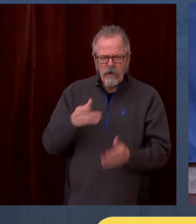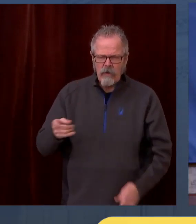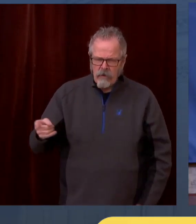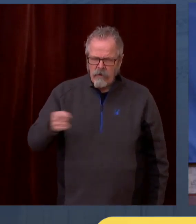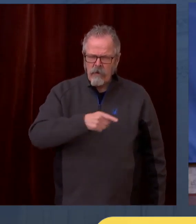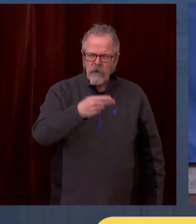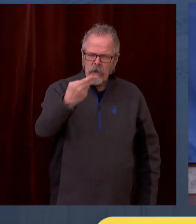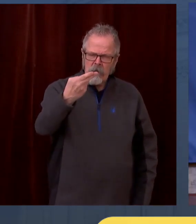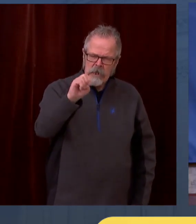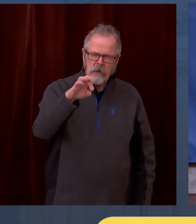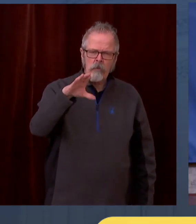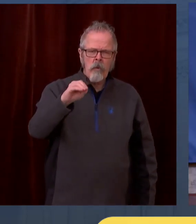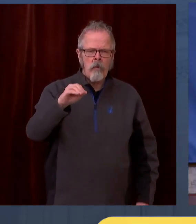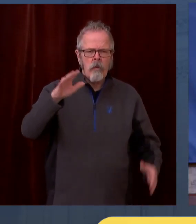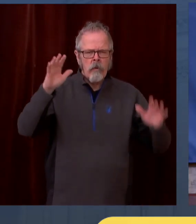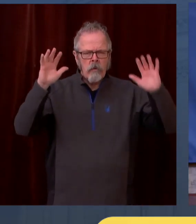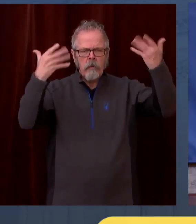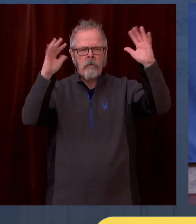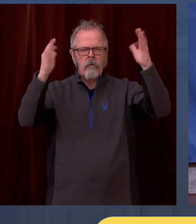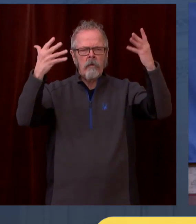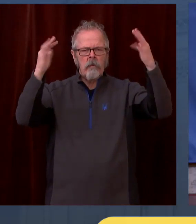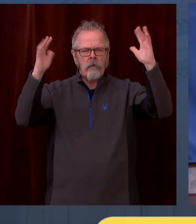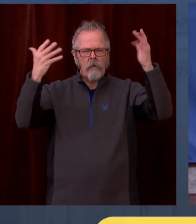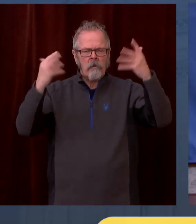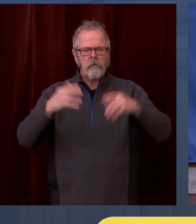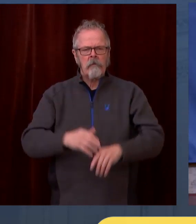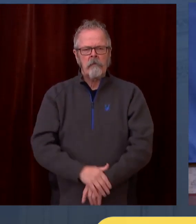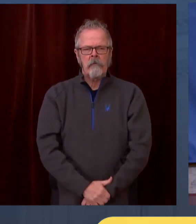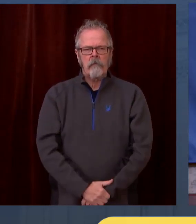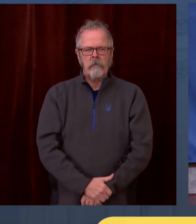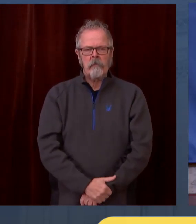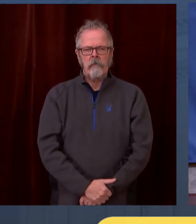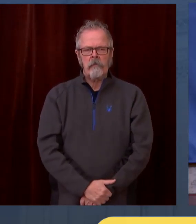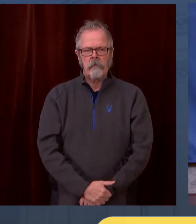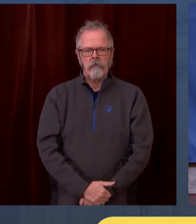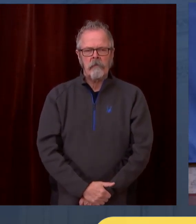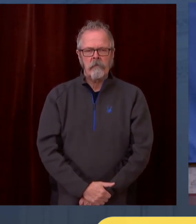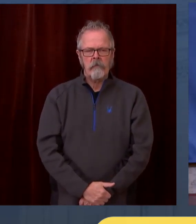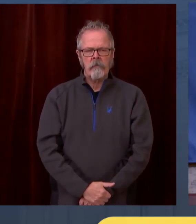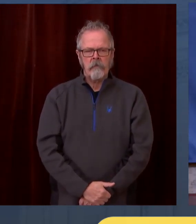All right. Up next, we'll go to Hannah Scott with Cairo Radio. Go ahead, Hannah.